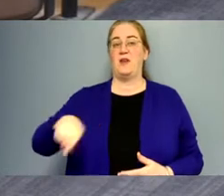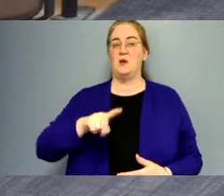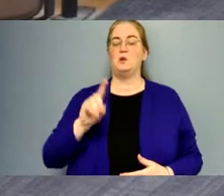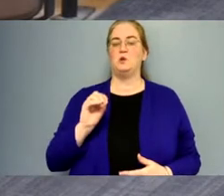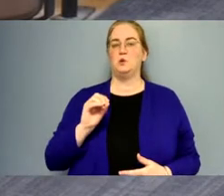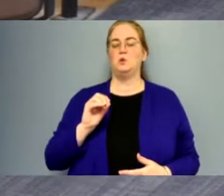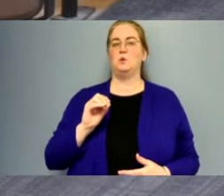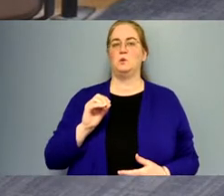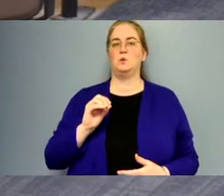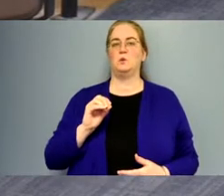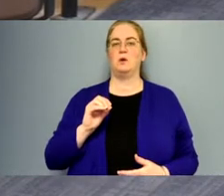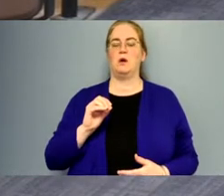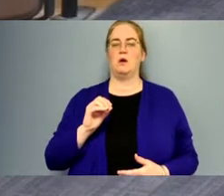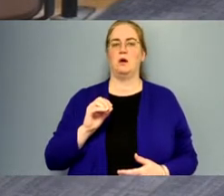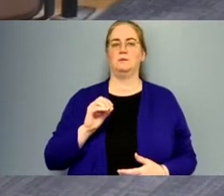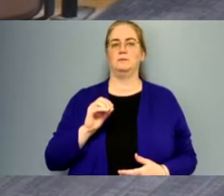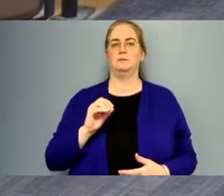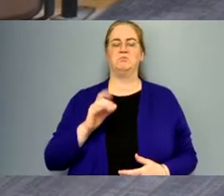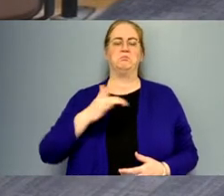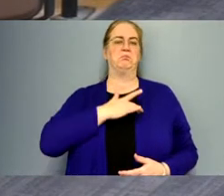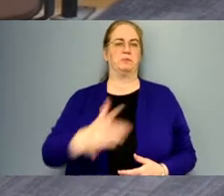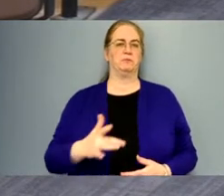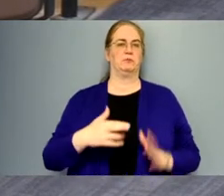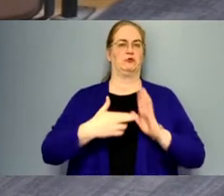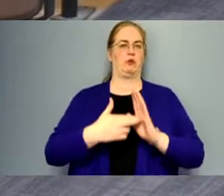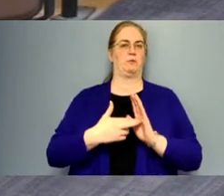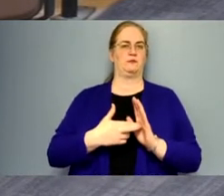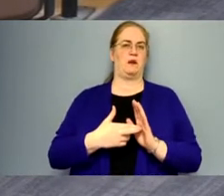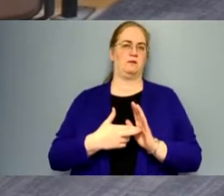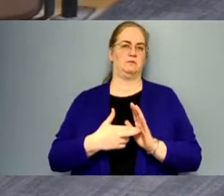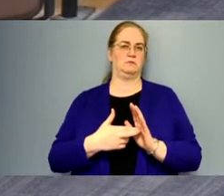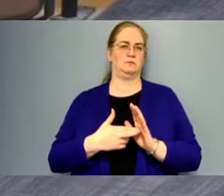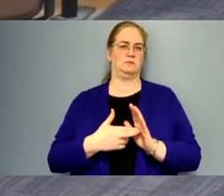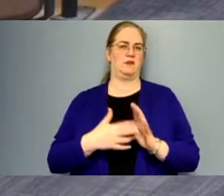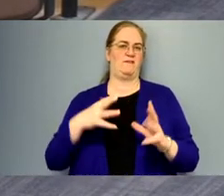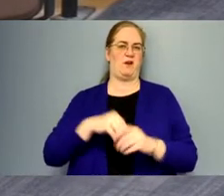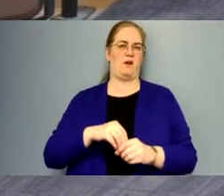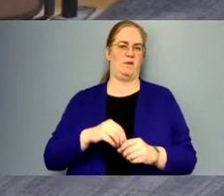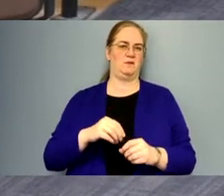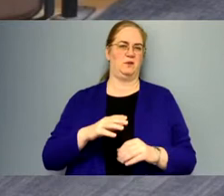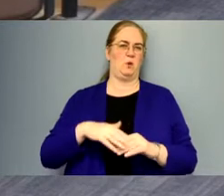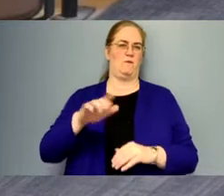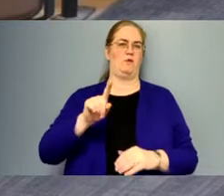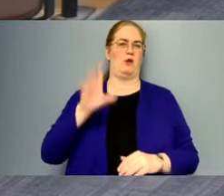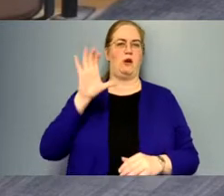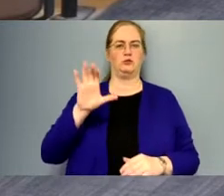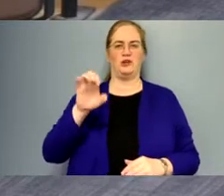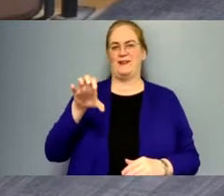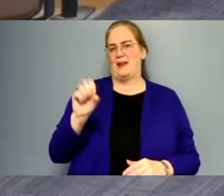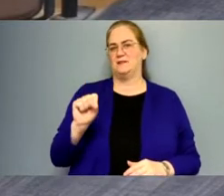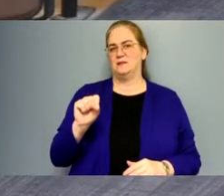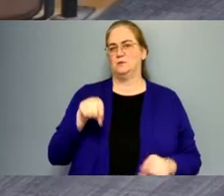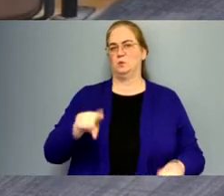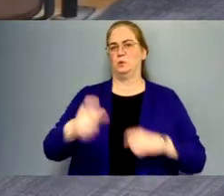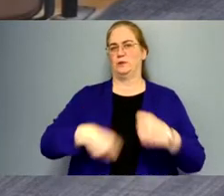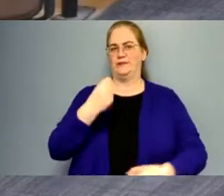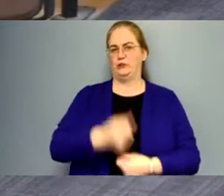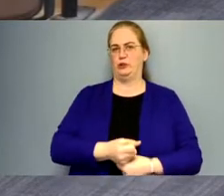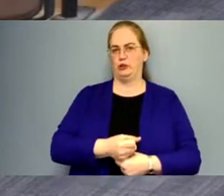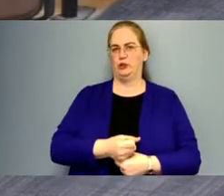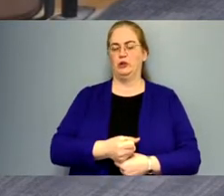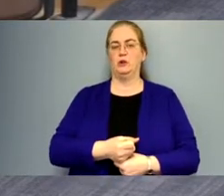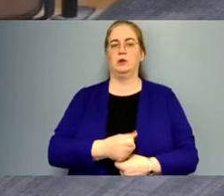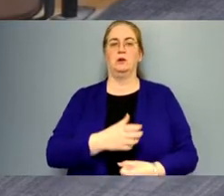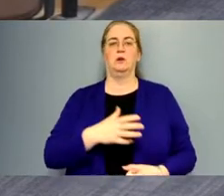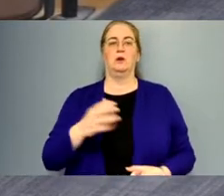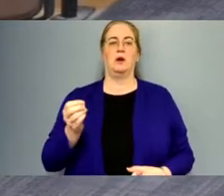um, uh, usually represent over, uh, are involved in a total of over 100 cases over the course of a year. And,